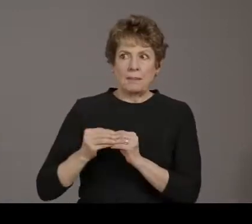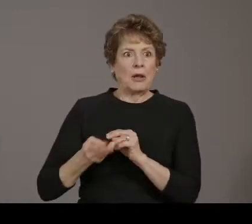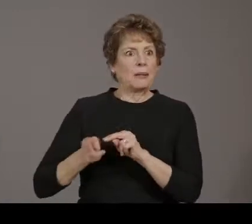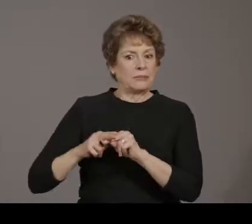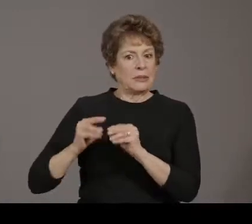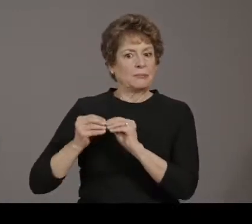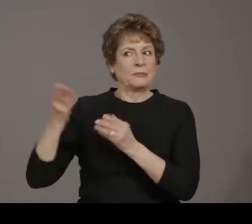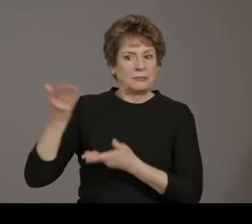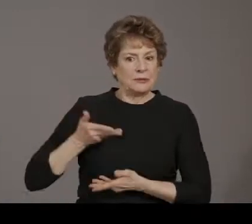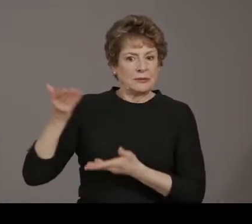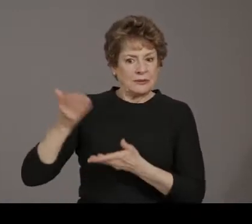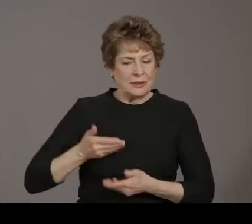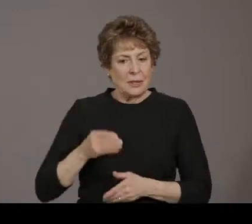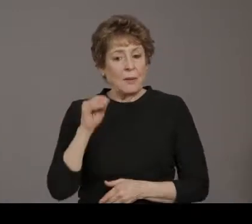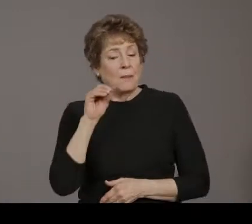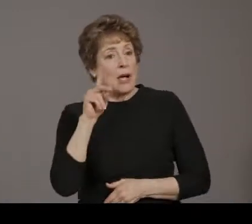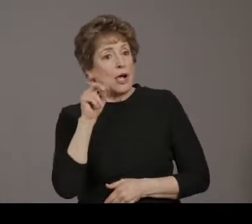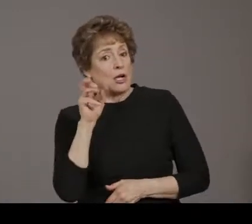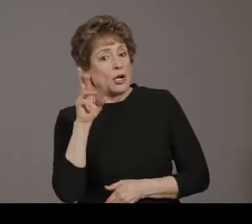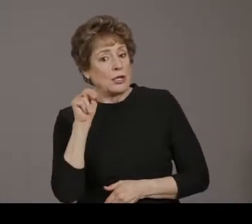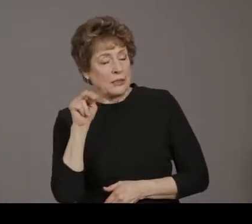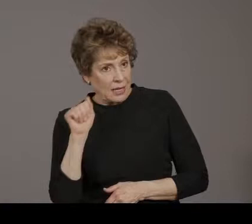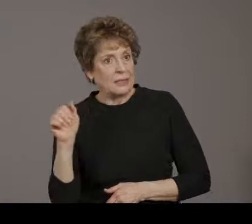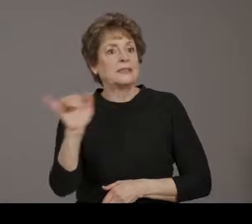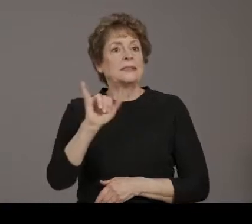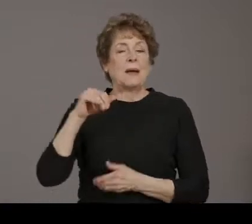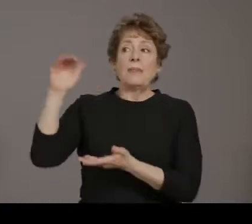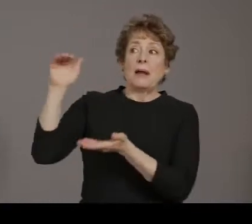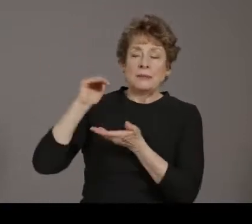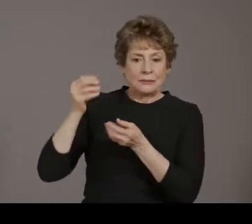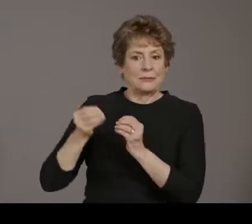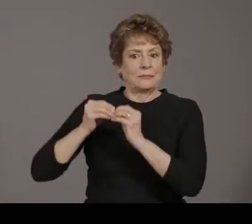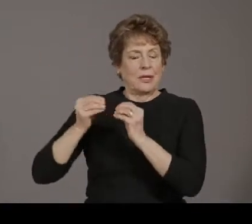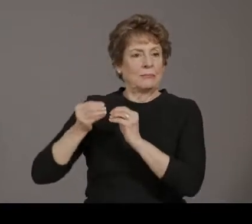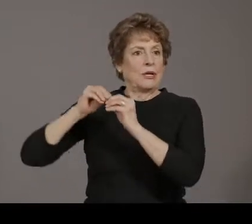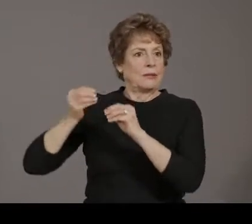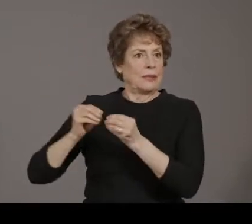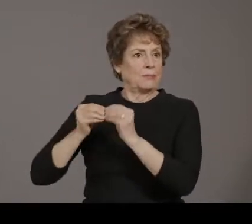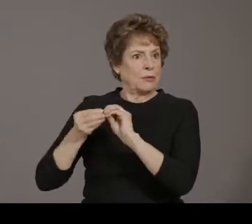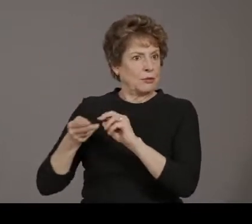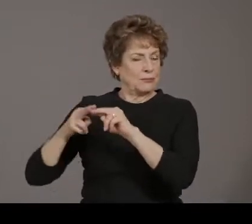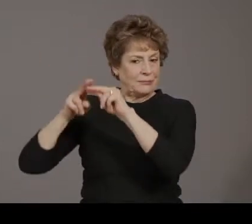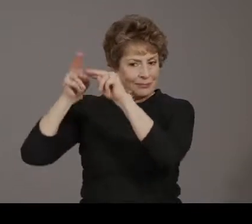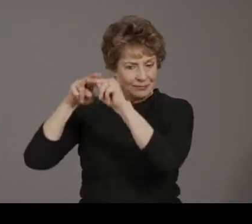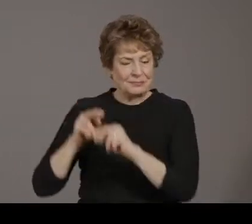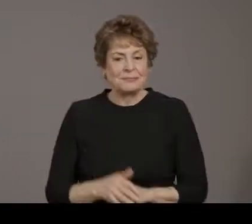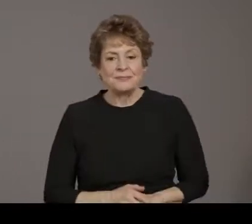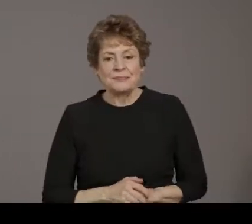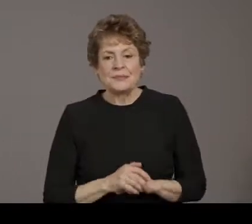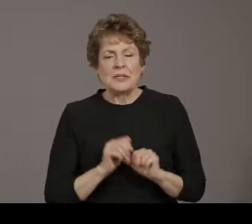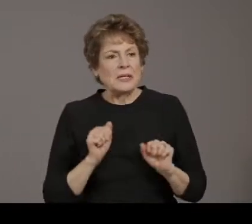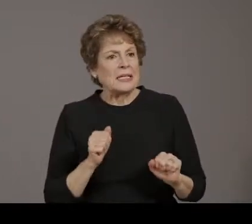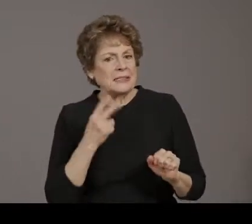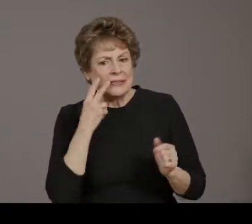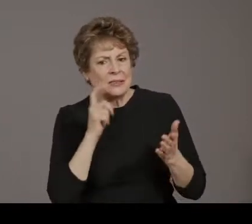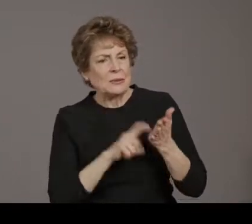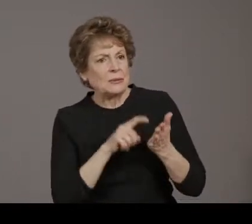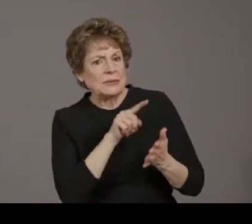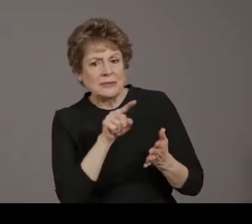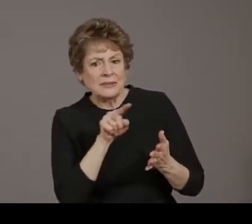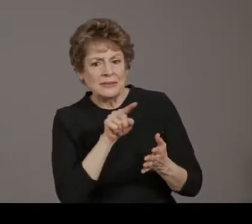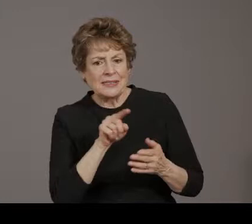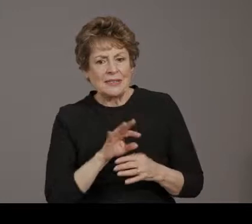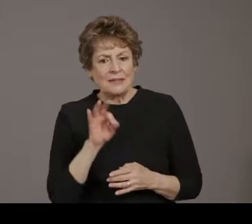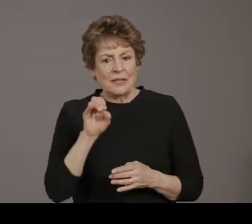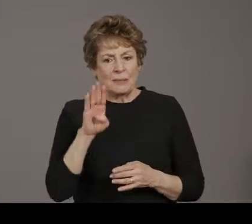total allocation has increased in the cases of February 21st and February 28th.